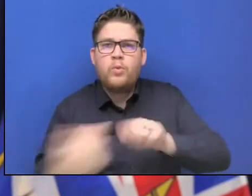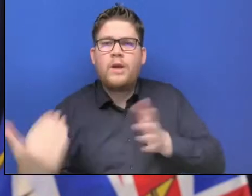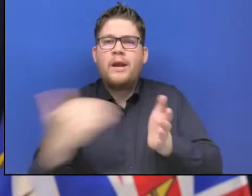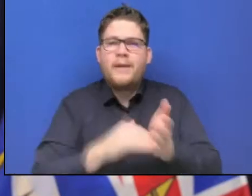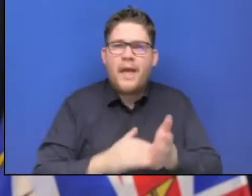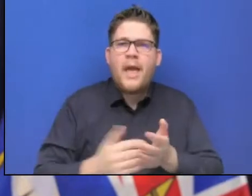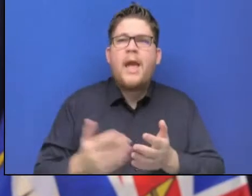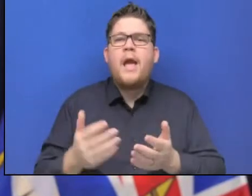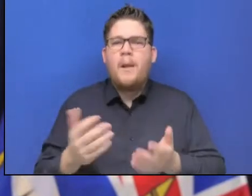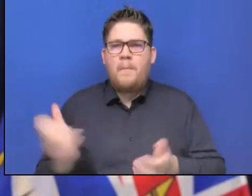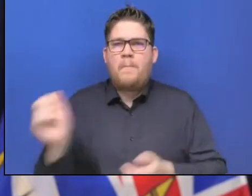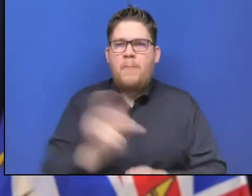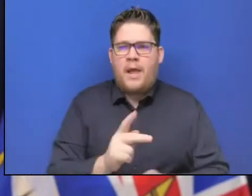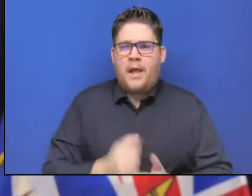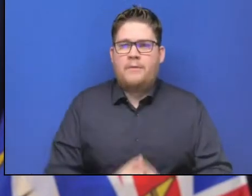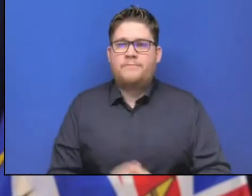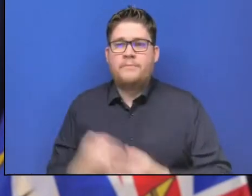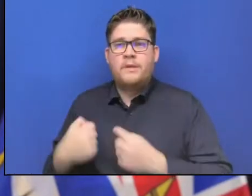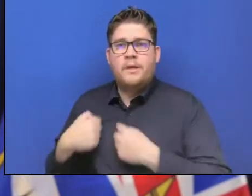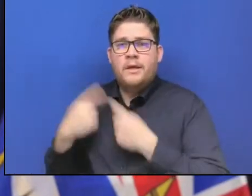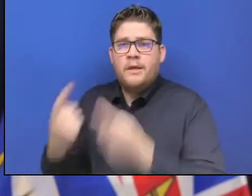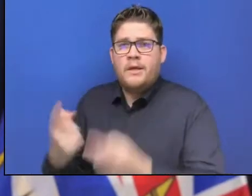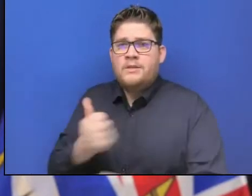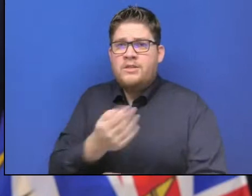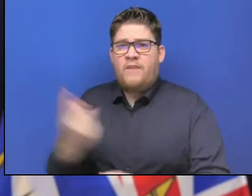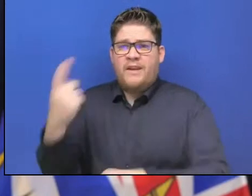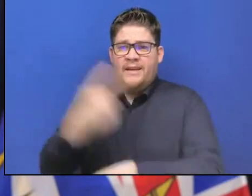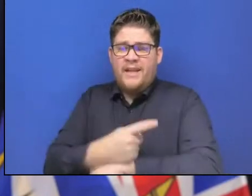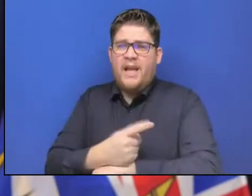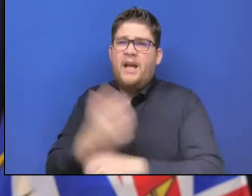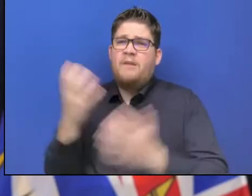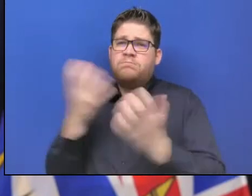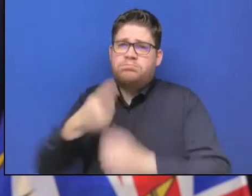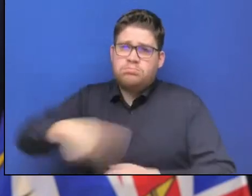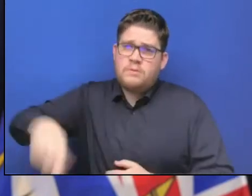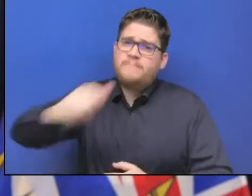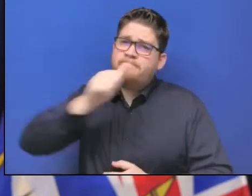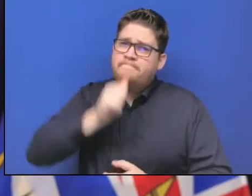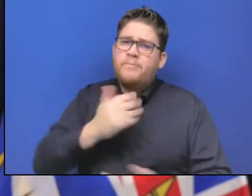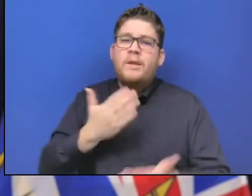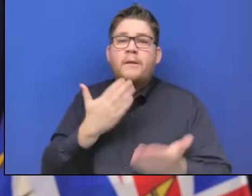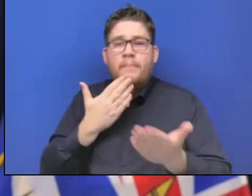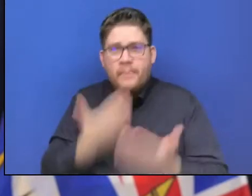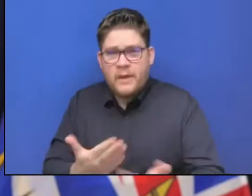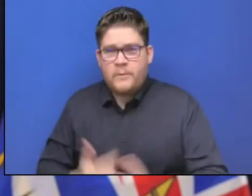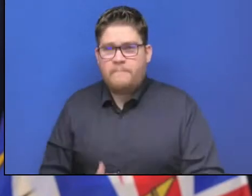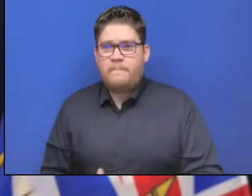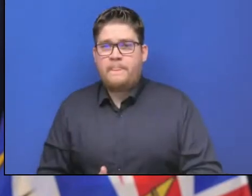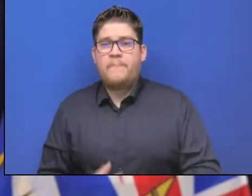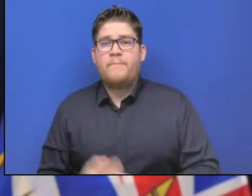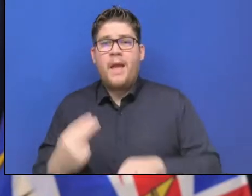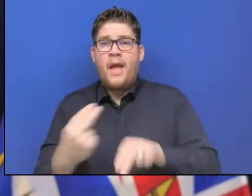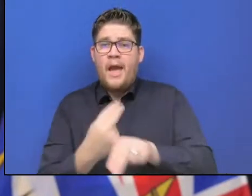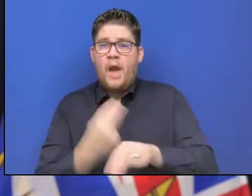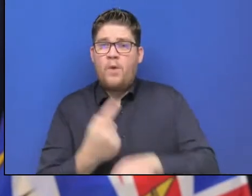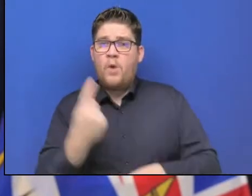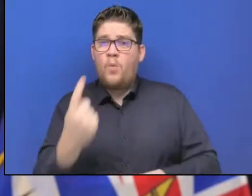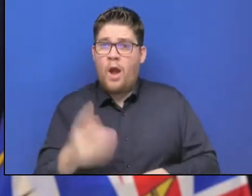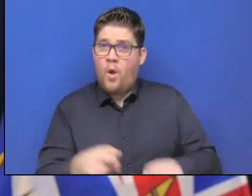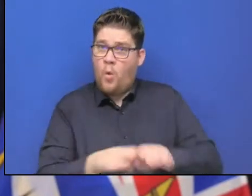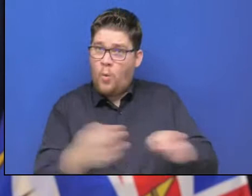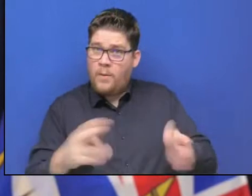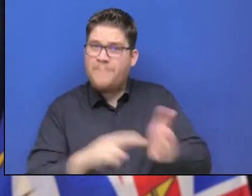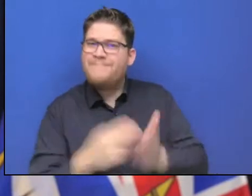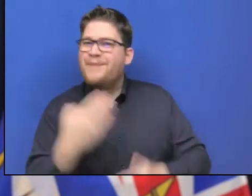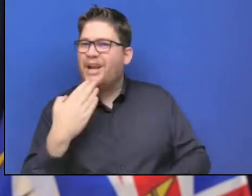the past several days. However, want to emphasize that while having the main artery open through the Fraser Valley is good news, it will not be travel